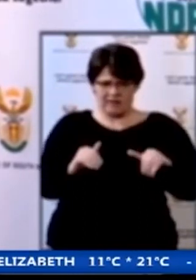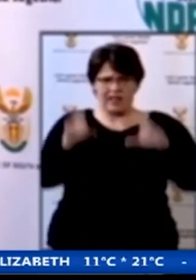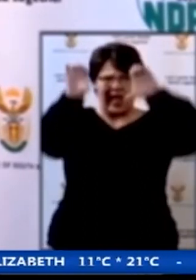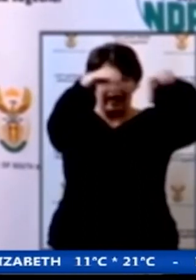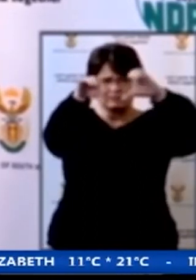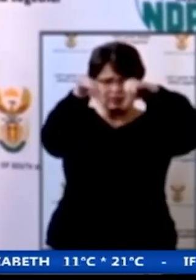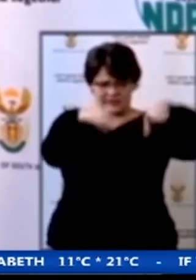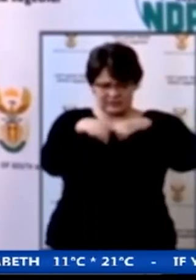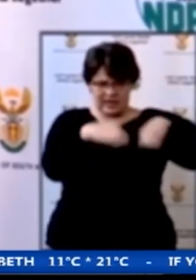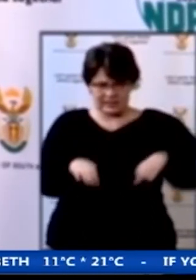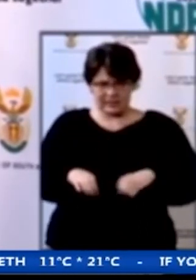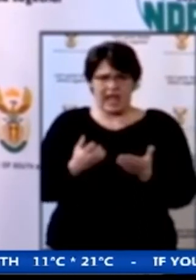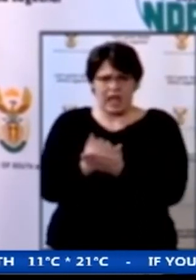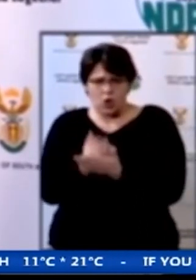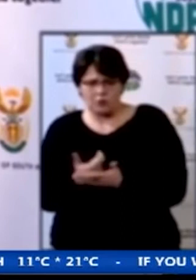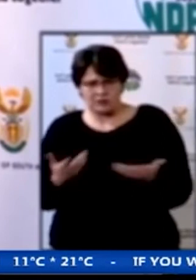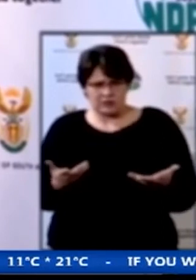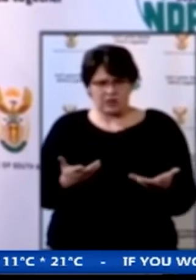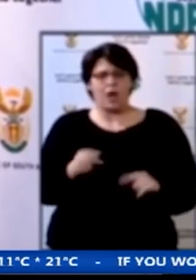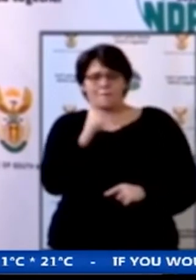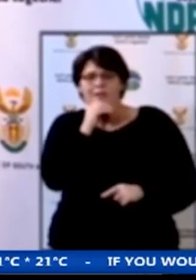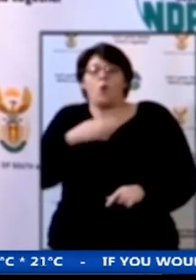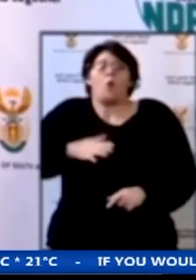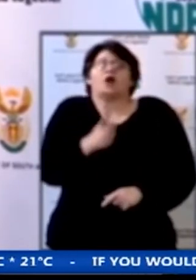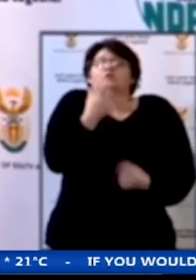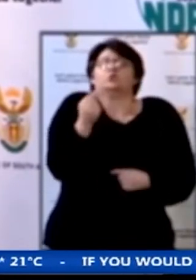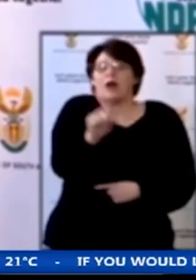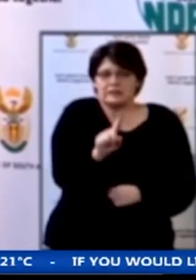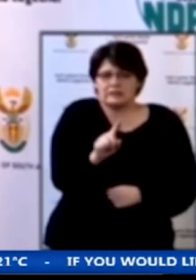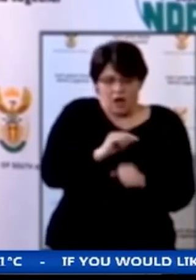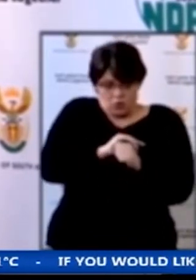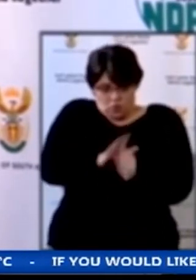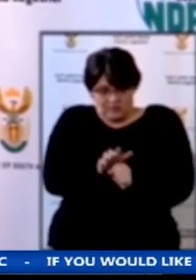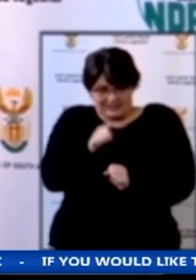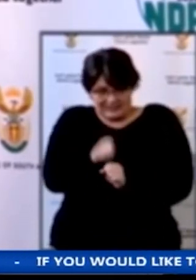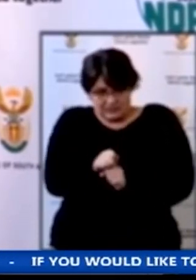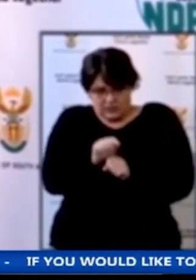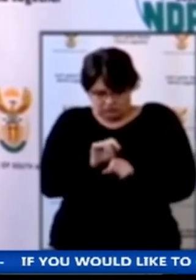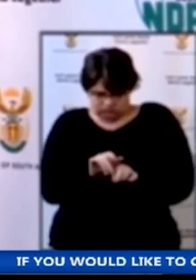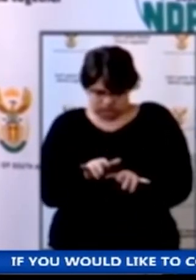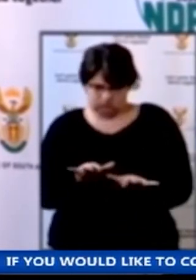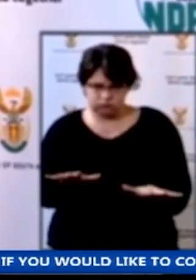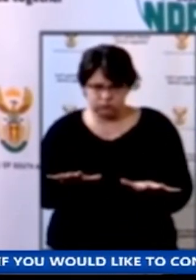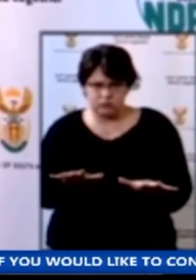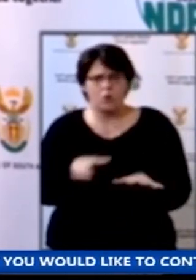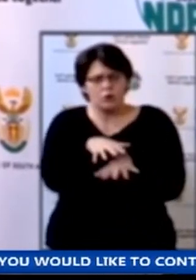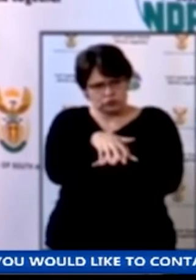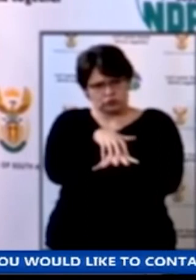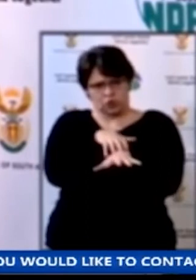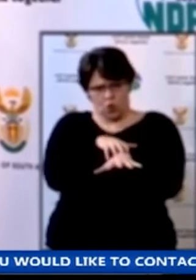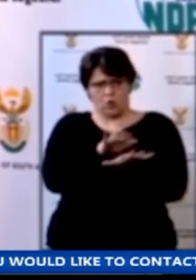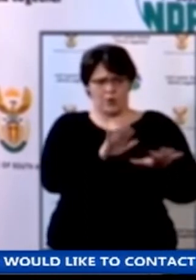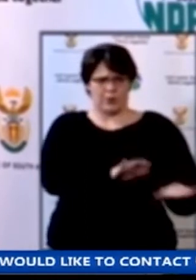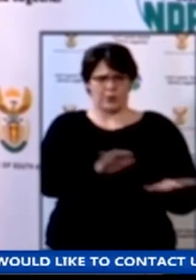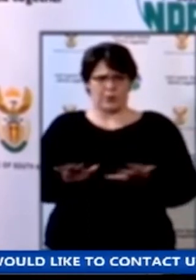have been directed at slowing the spread of COVID-19 infections while